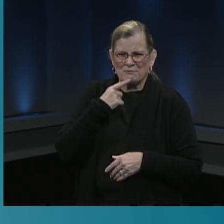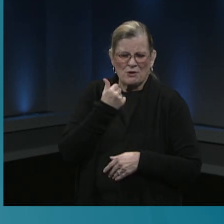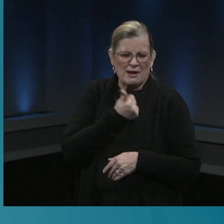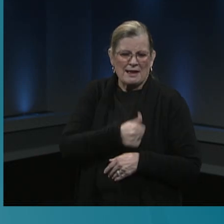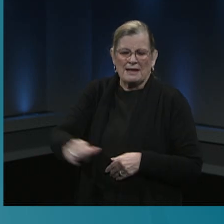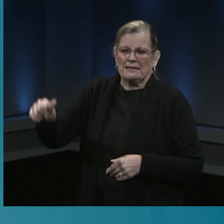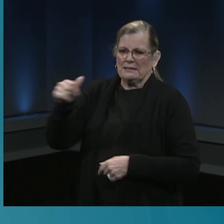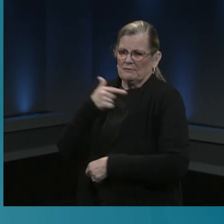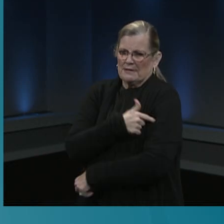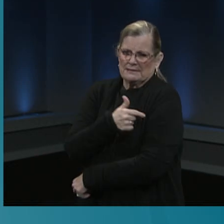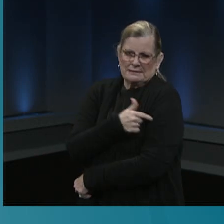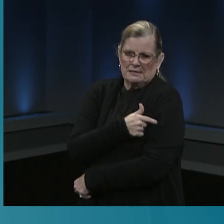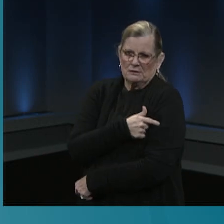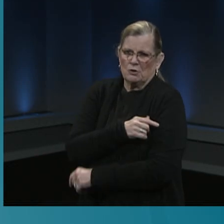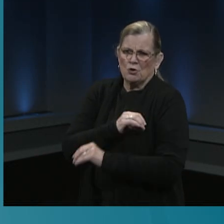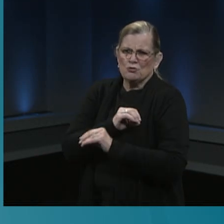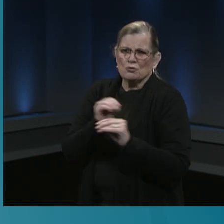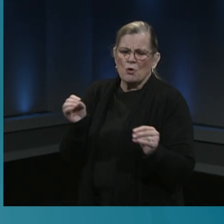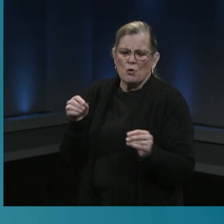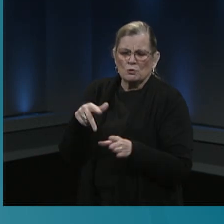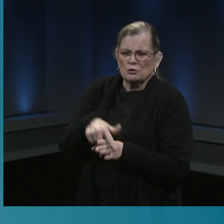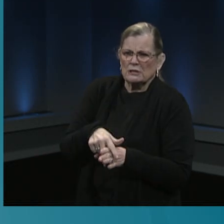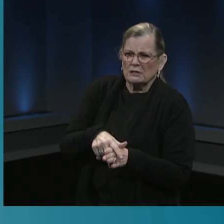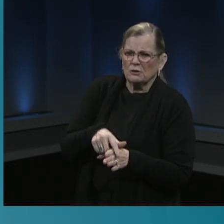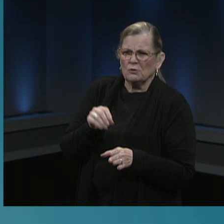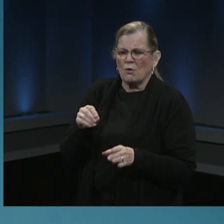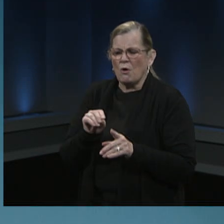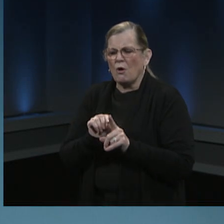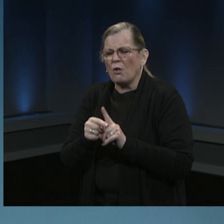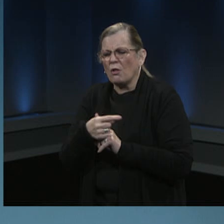no corners were cut in this process.